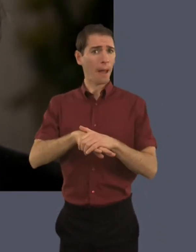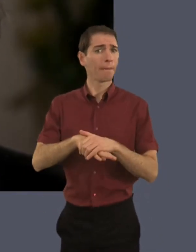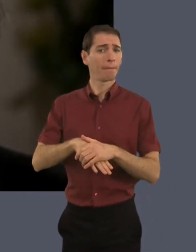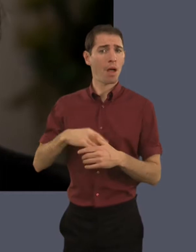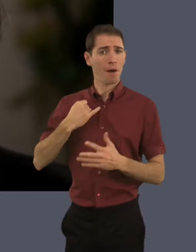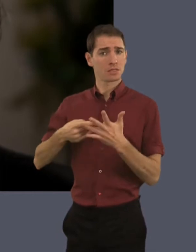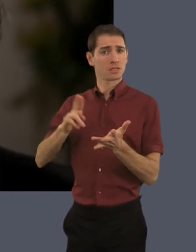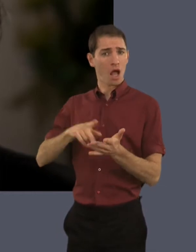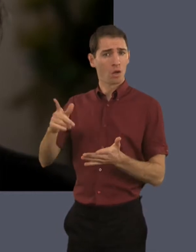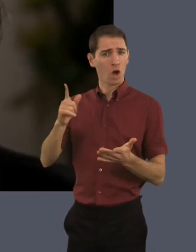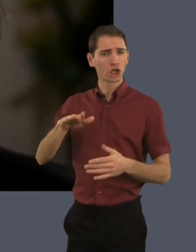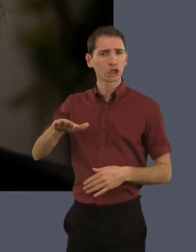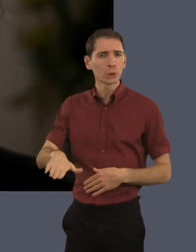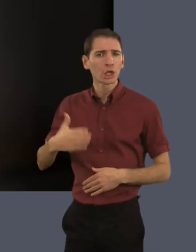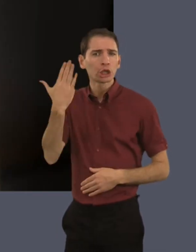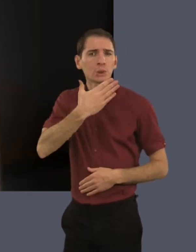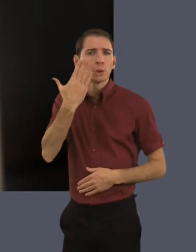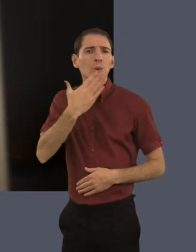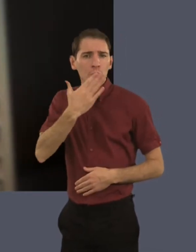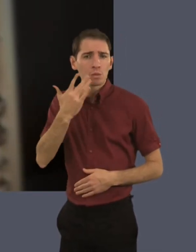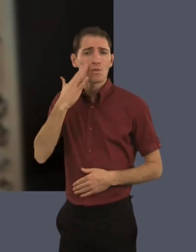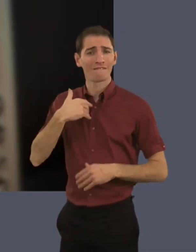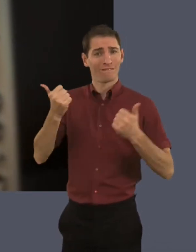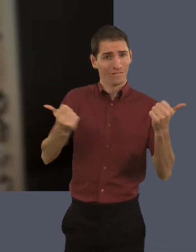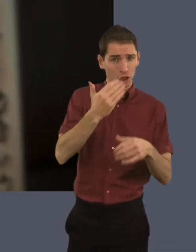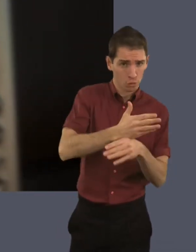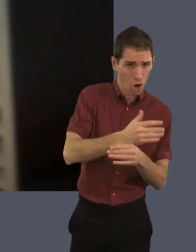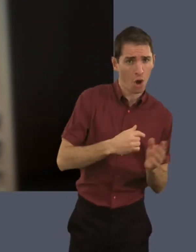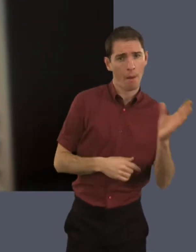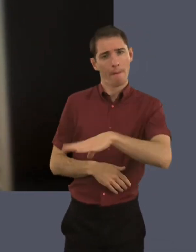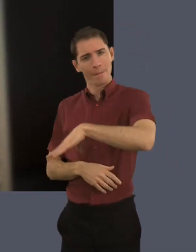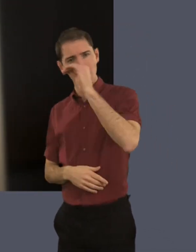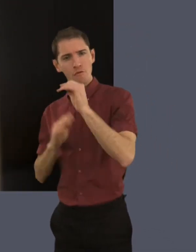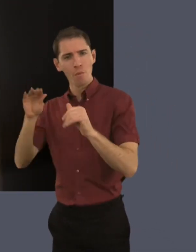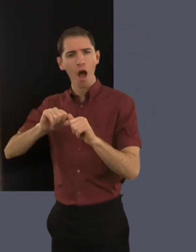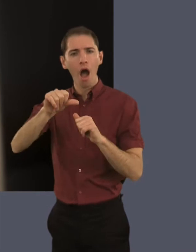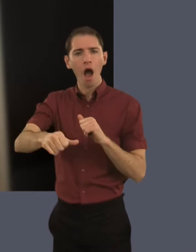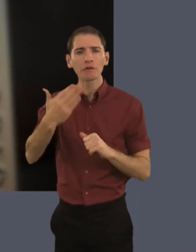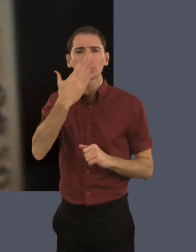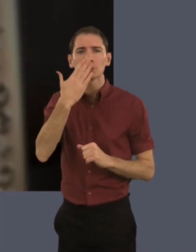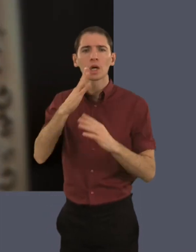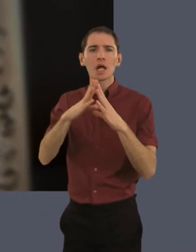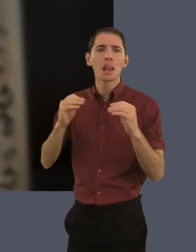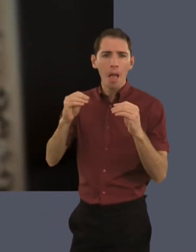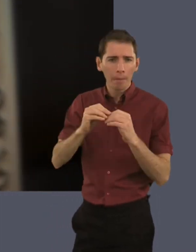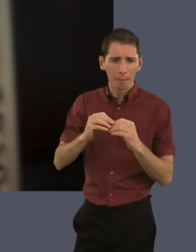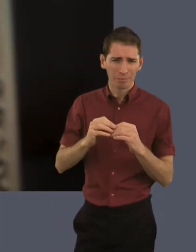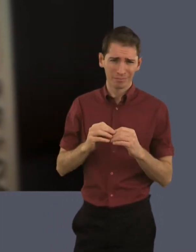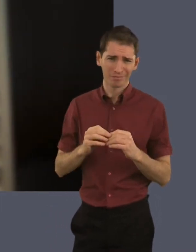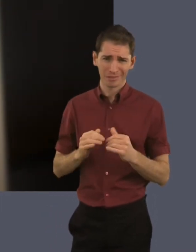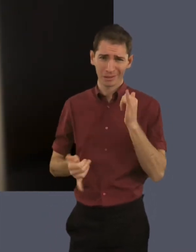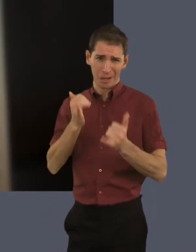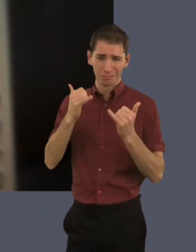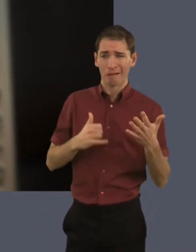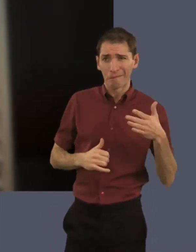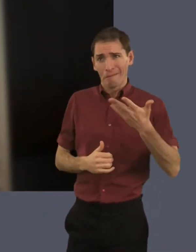Basically, I was working full-time. My son was at junior school and once I finished, then I was